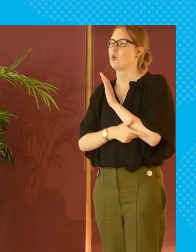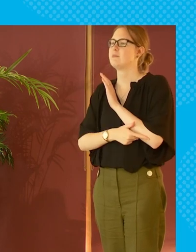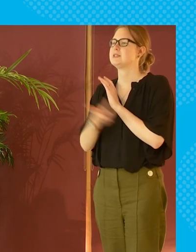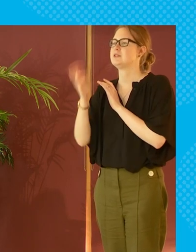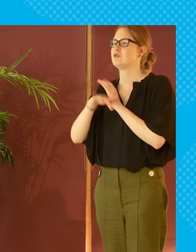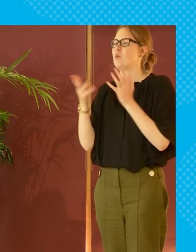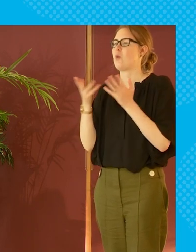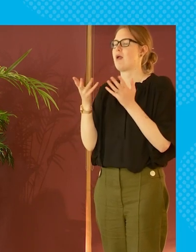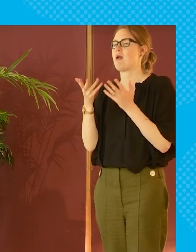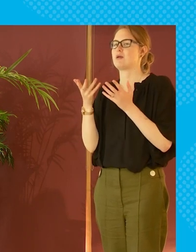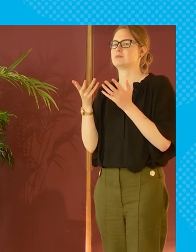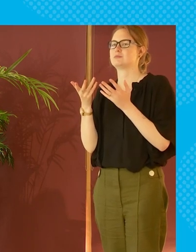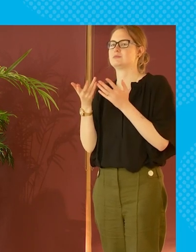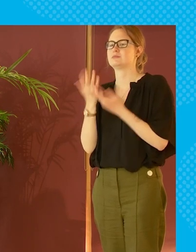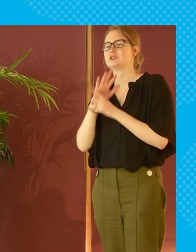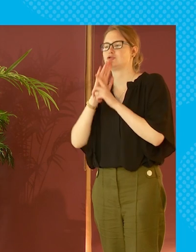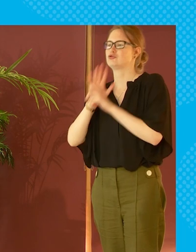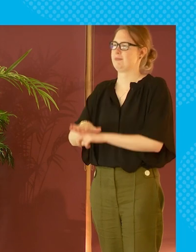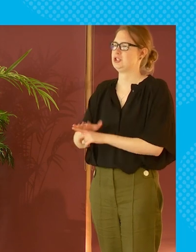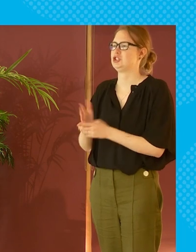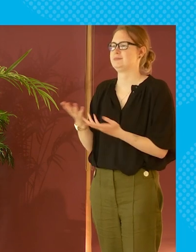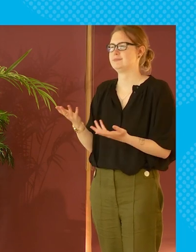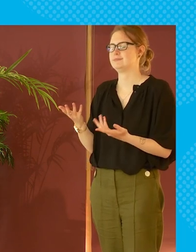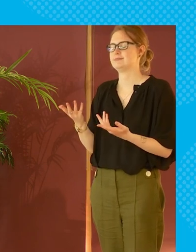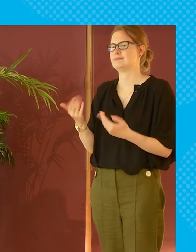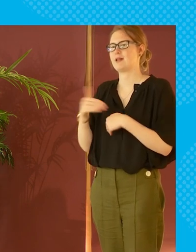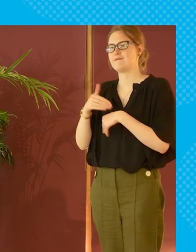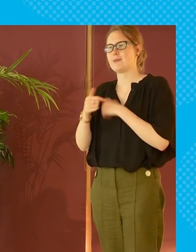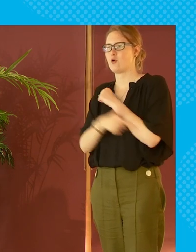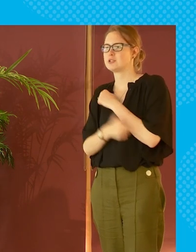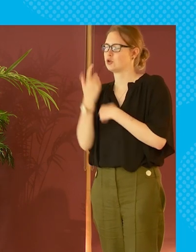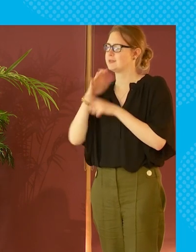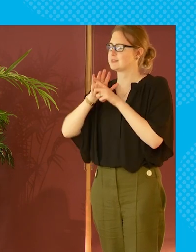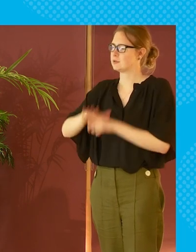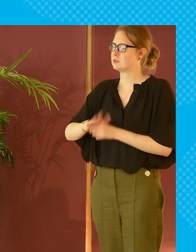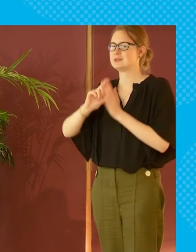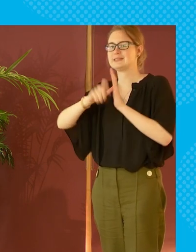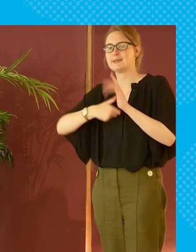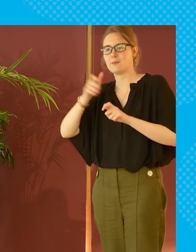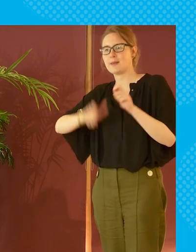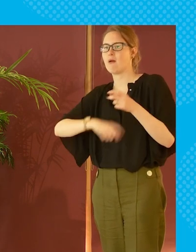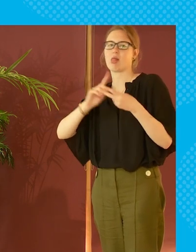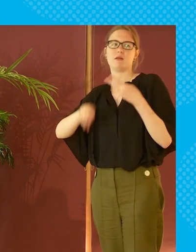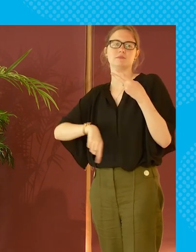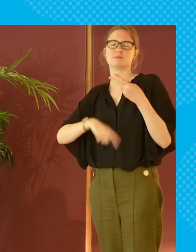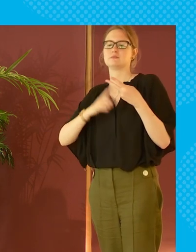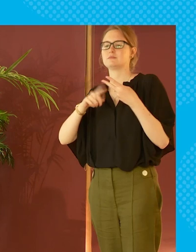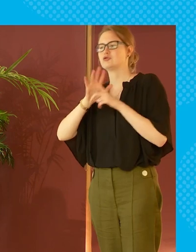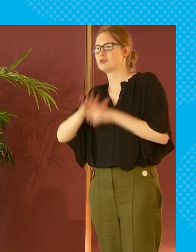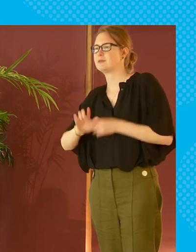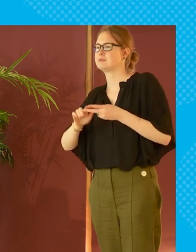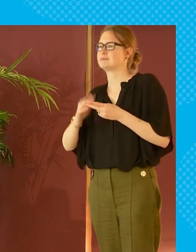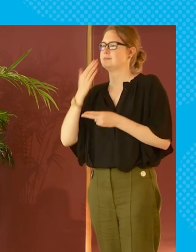poverty is caused by things like discrimination whether that's discrimination against disabled people whether that's